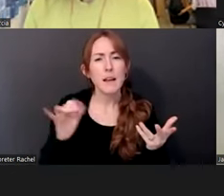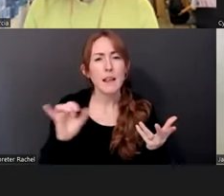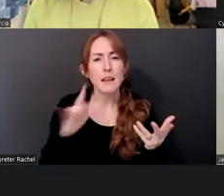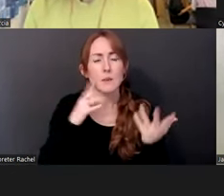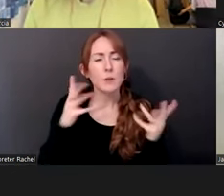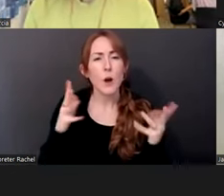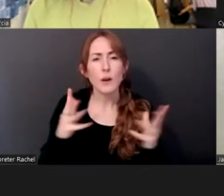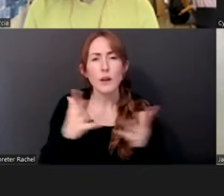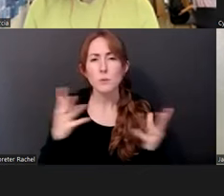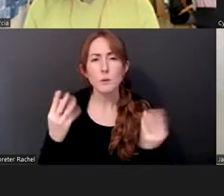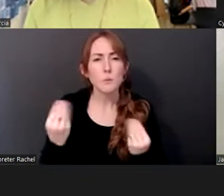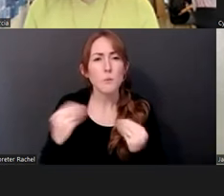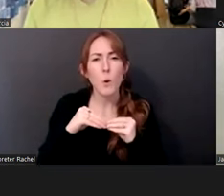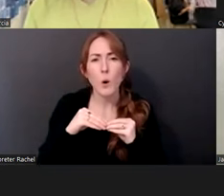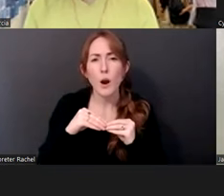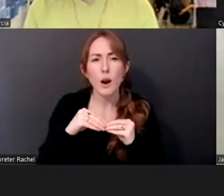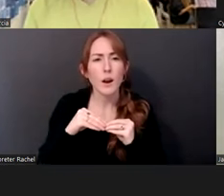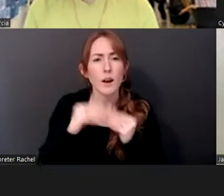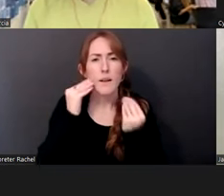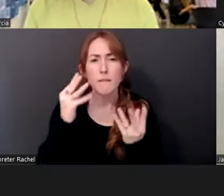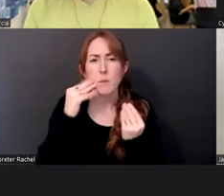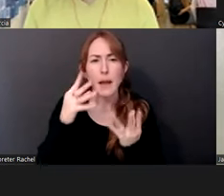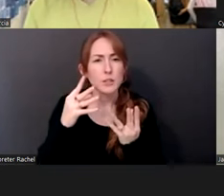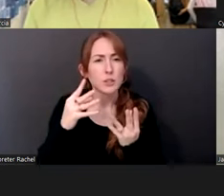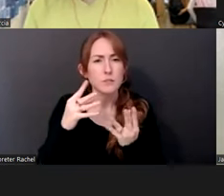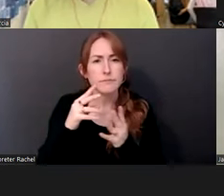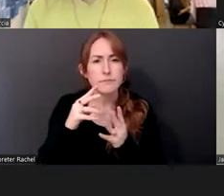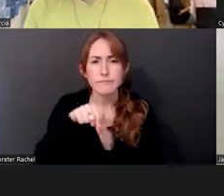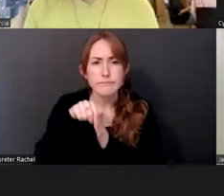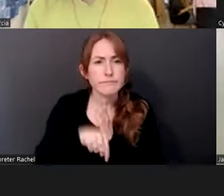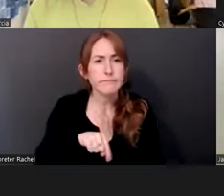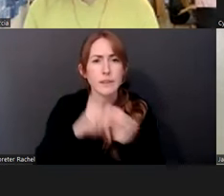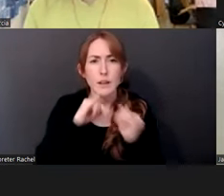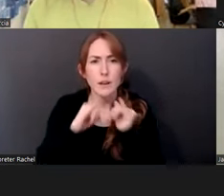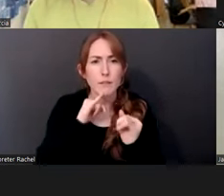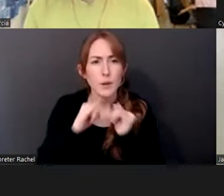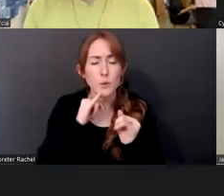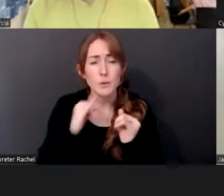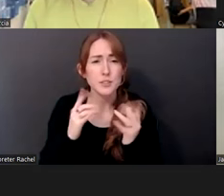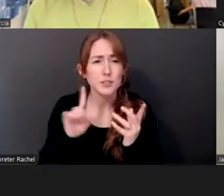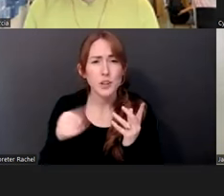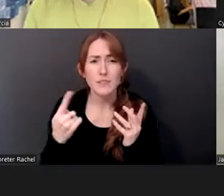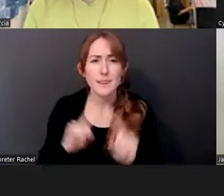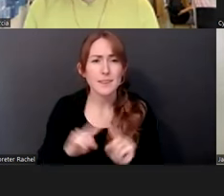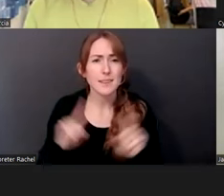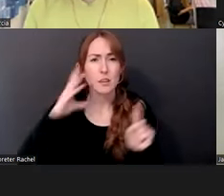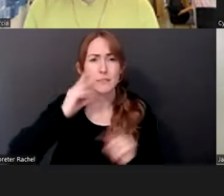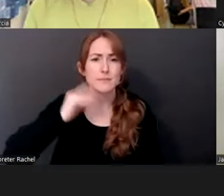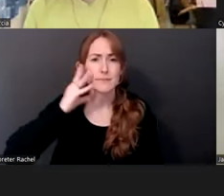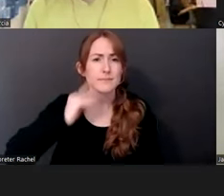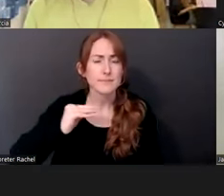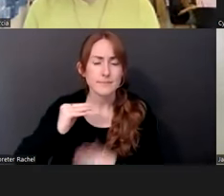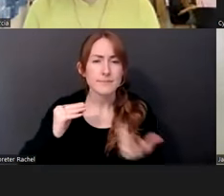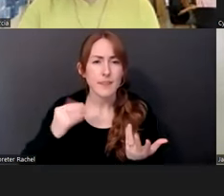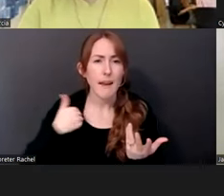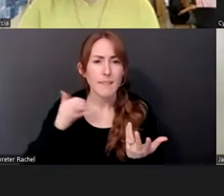of, of that interview. And it just gave it, it was like a different layer of having that, um, inside of the inside of it. I really began